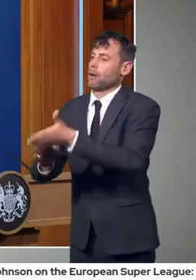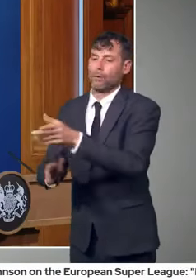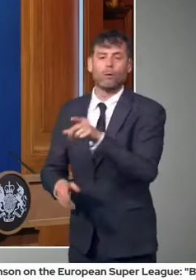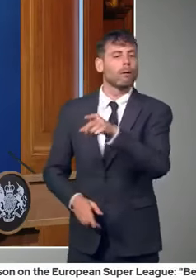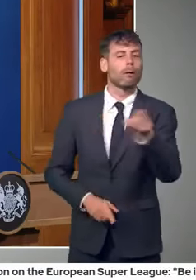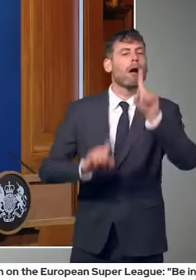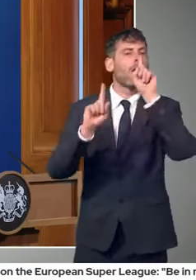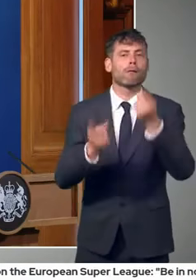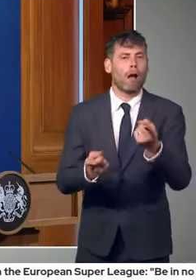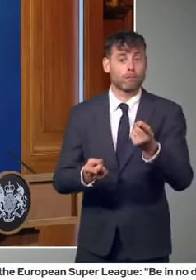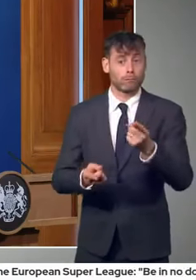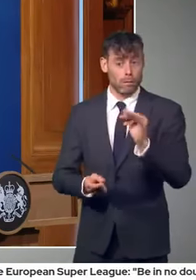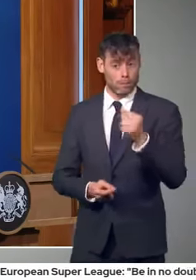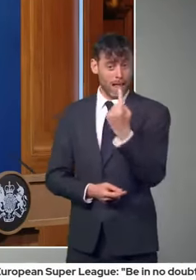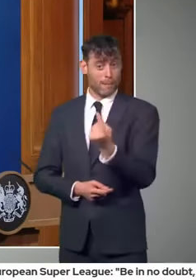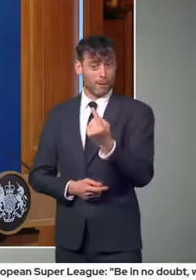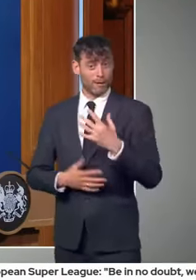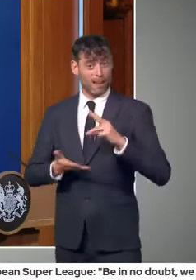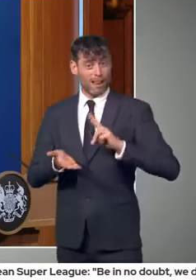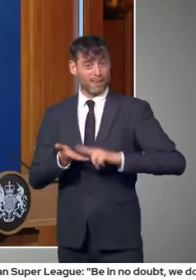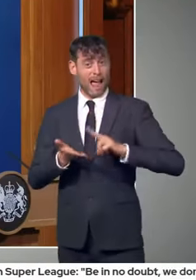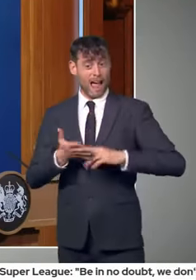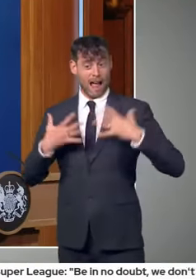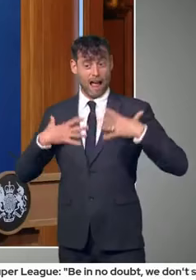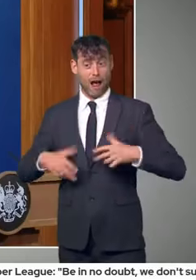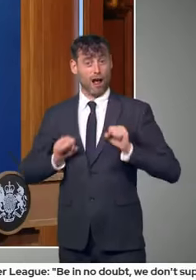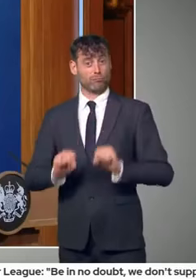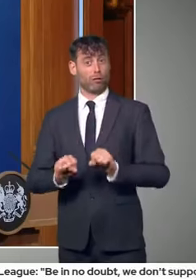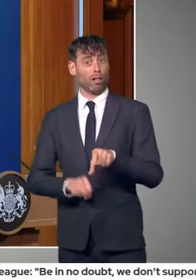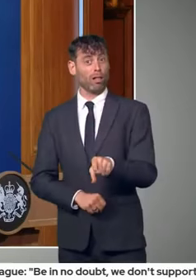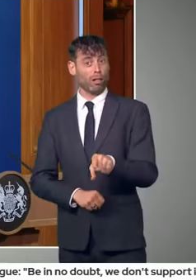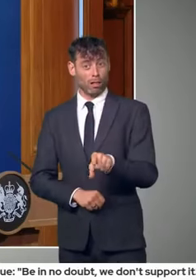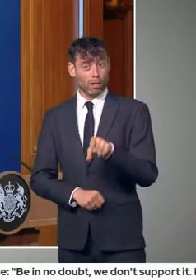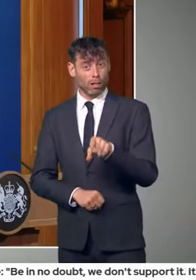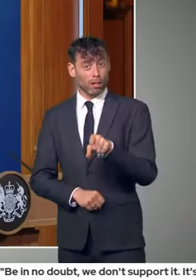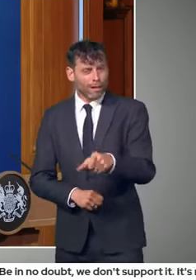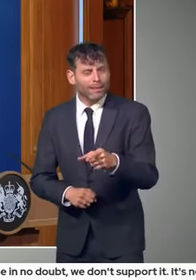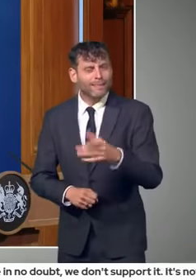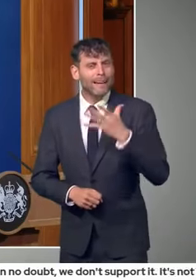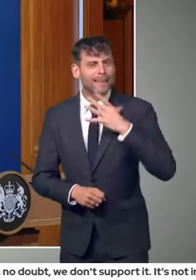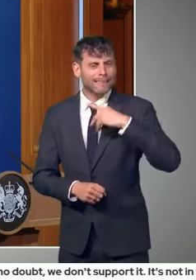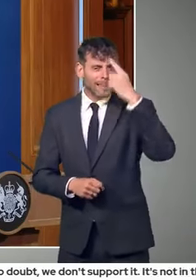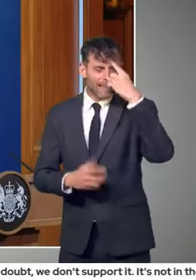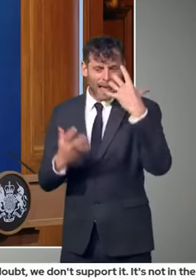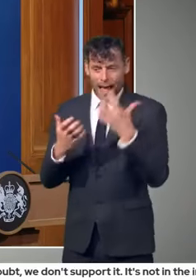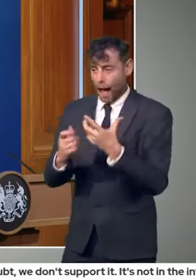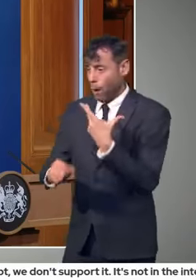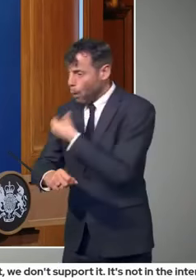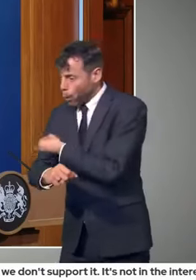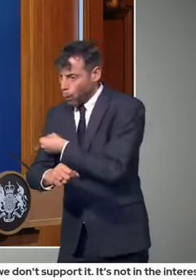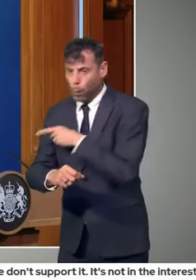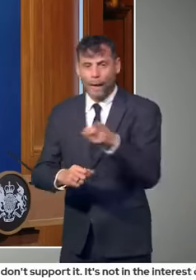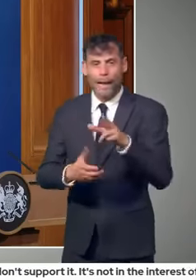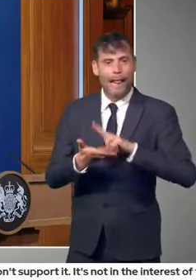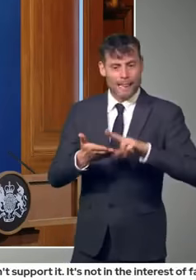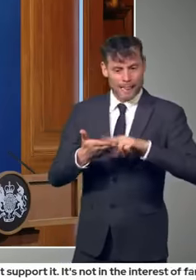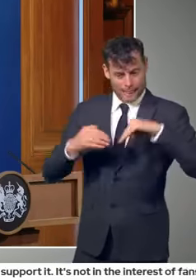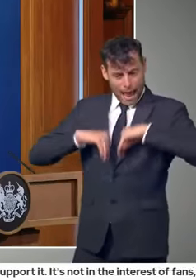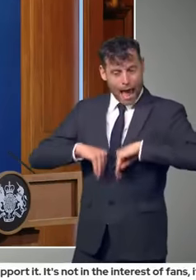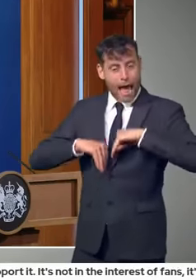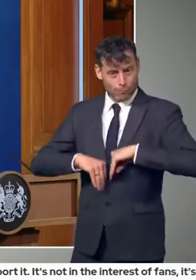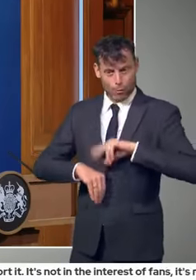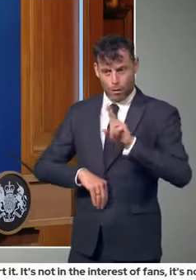useful. But we'll be, you'll be hearing more about that in due course, you know, as and when we